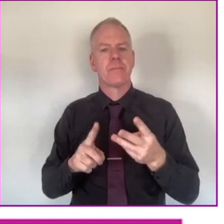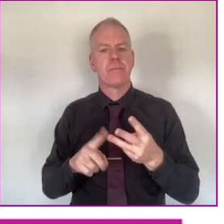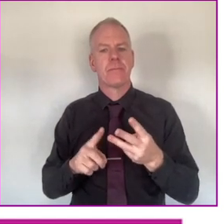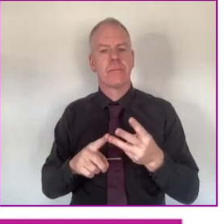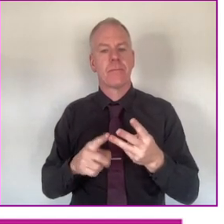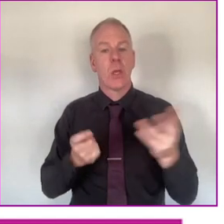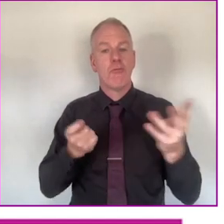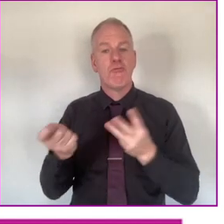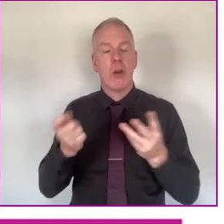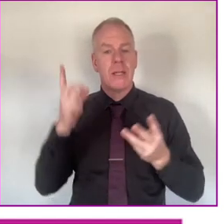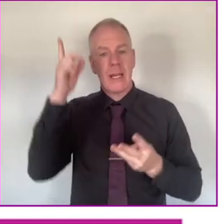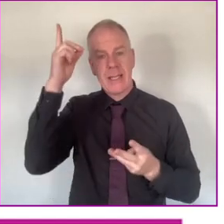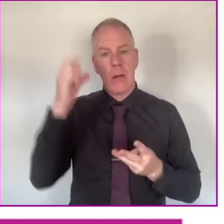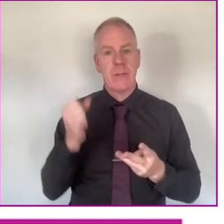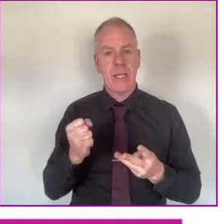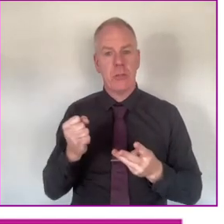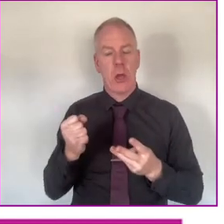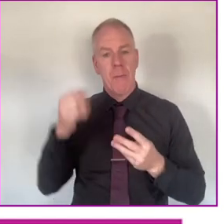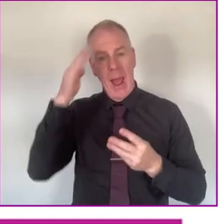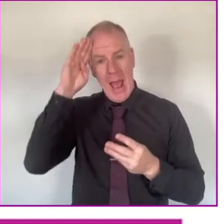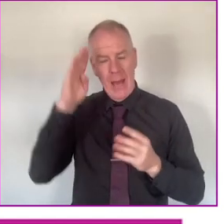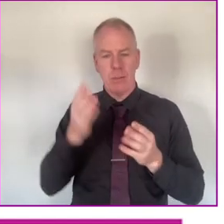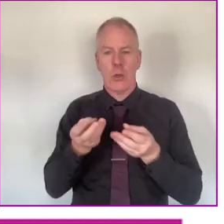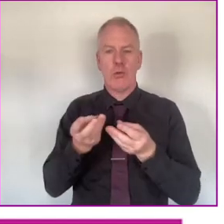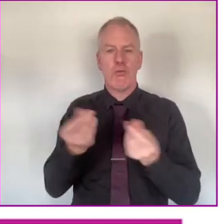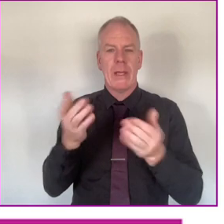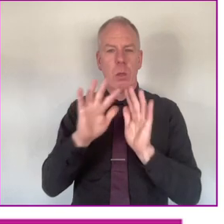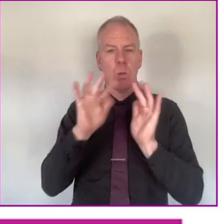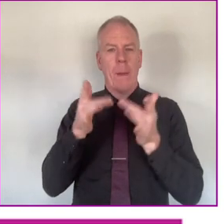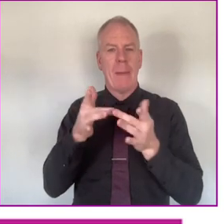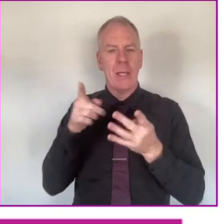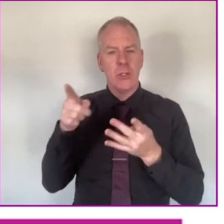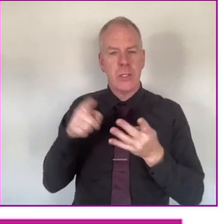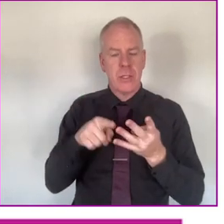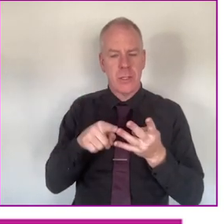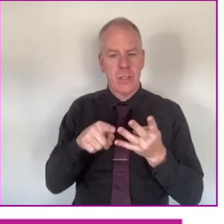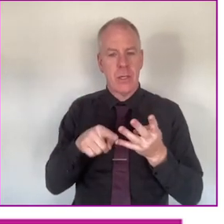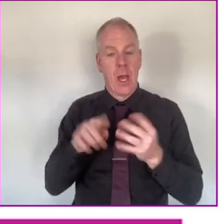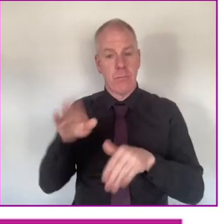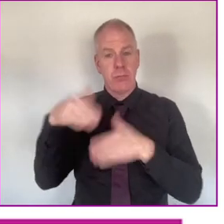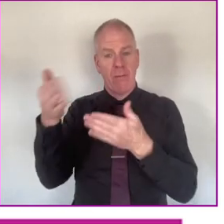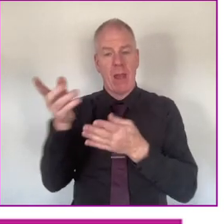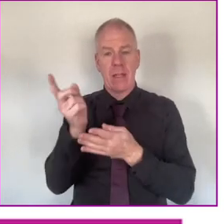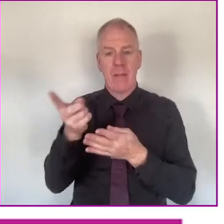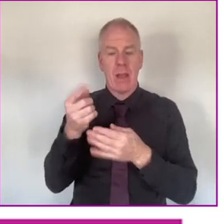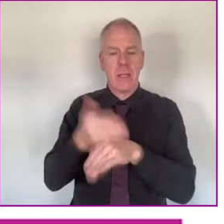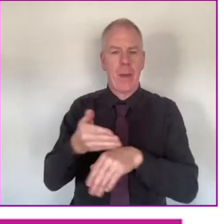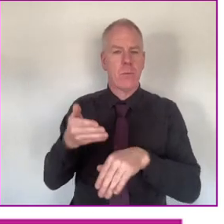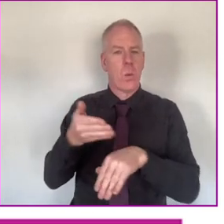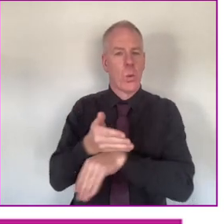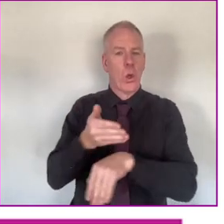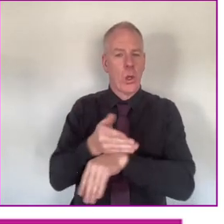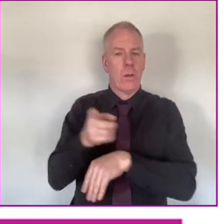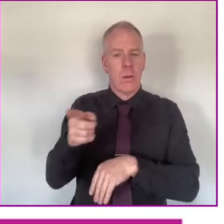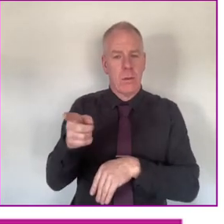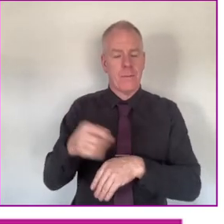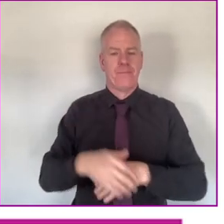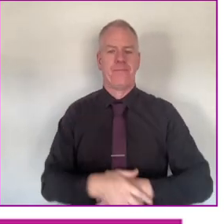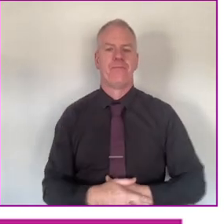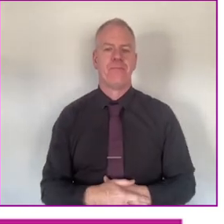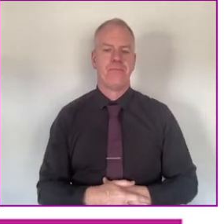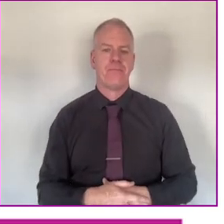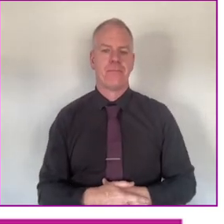We wrote the Down Syndrome Ireland resources page. We gave advice on employment.